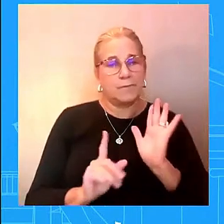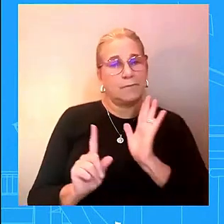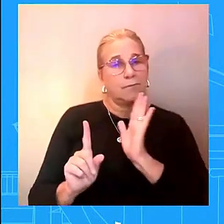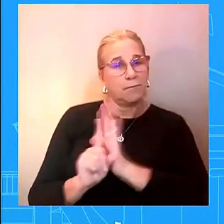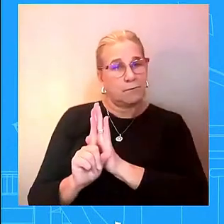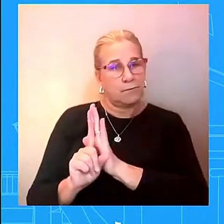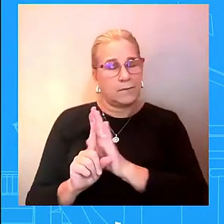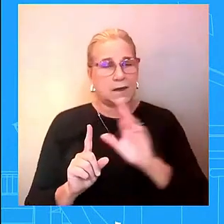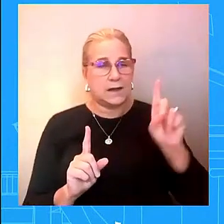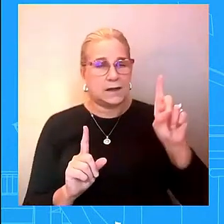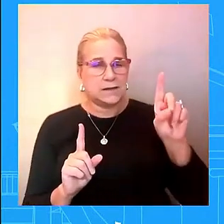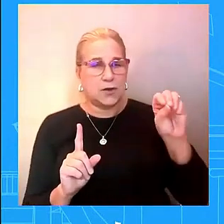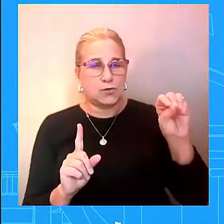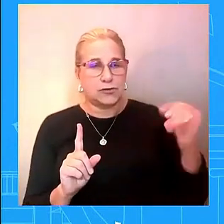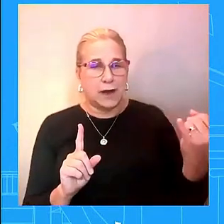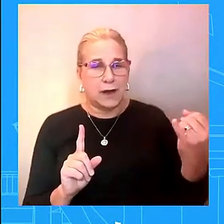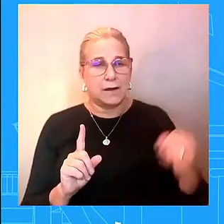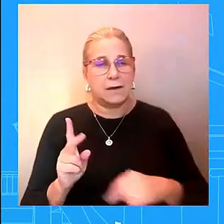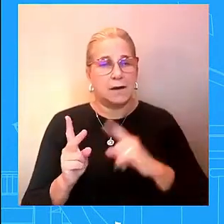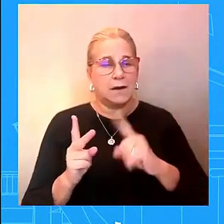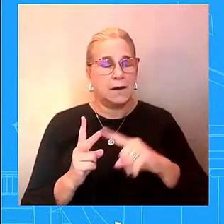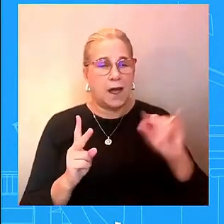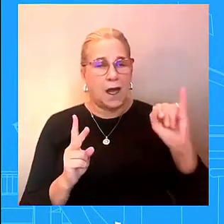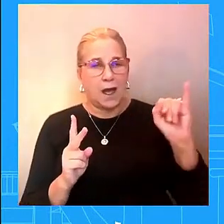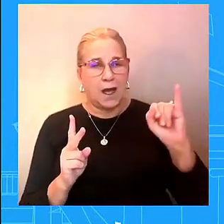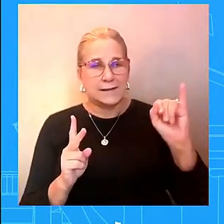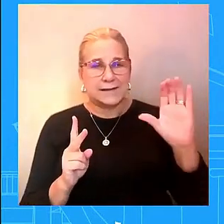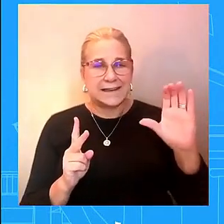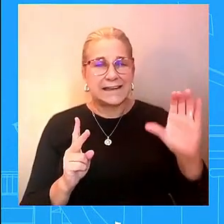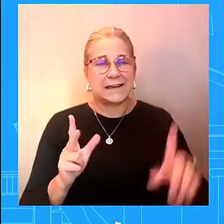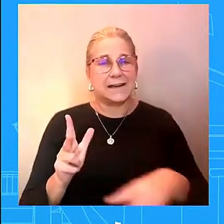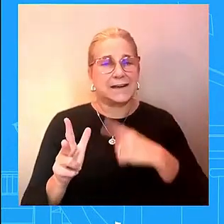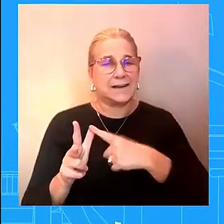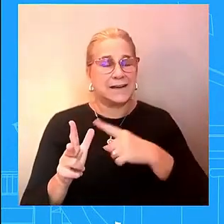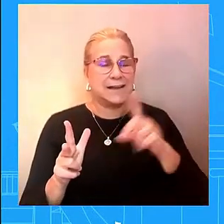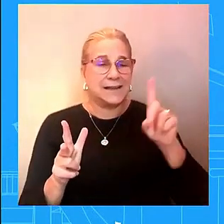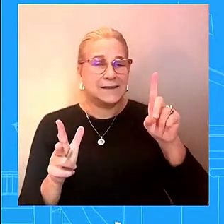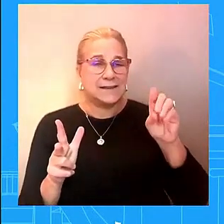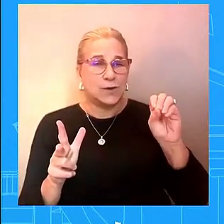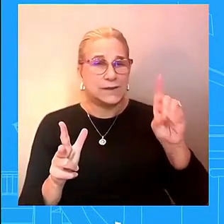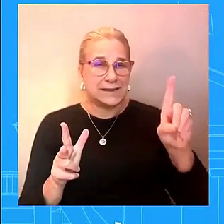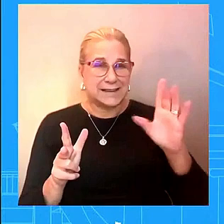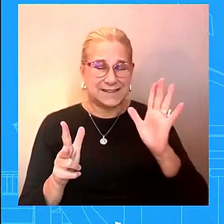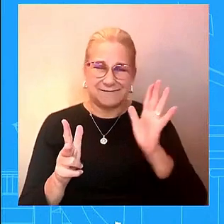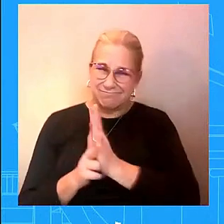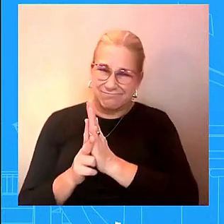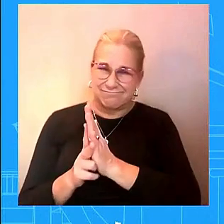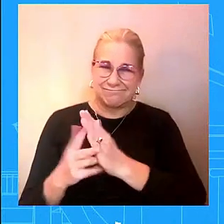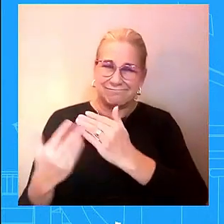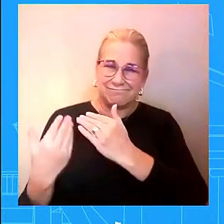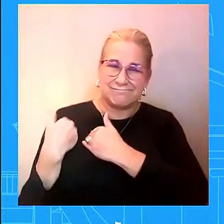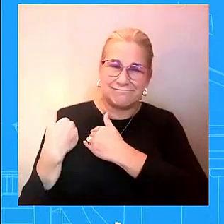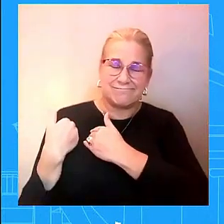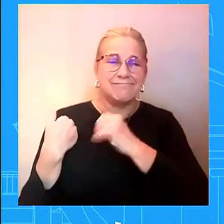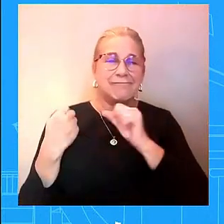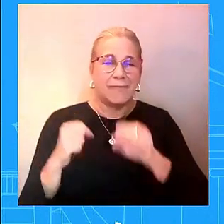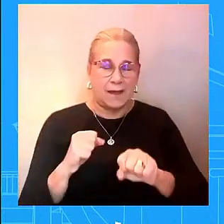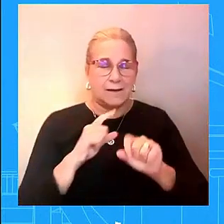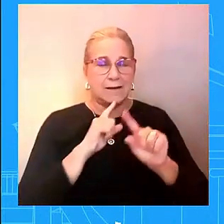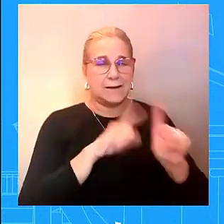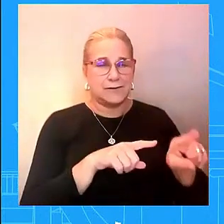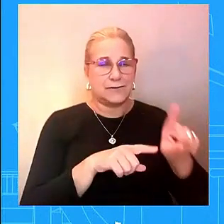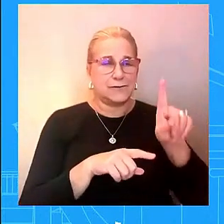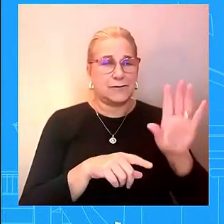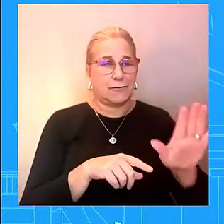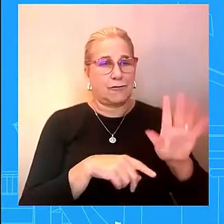it and certainly they can hopefully answer any questions that you may have on this particular matter uh but look as the reports are out there